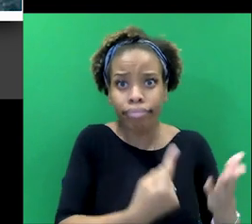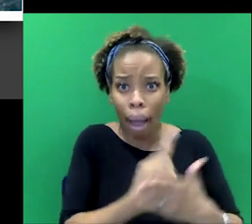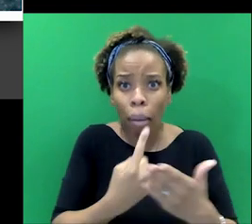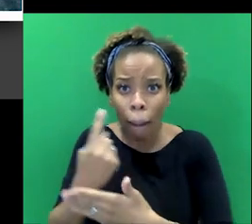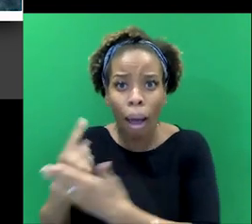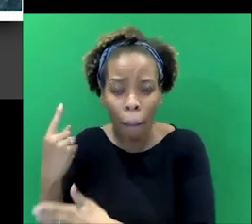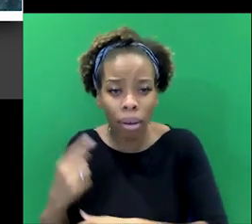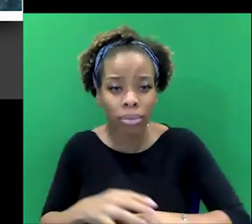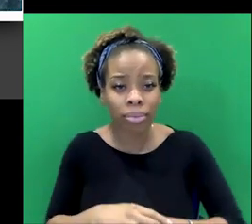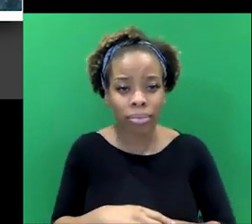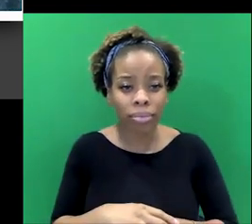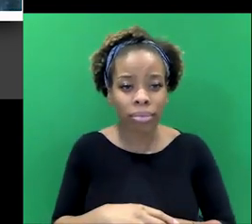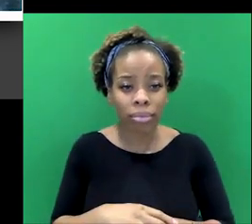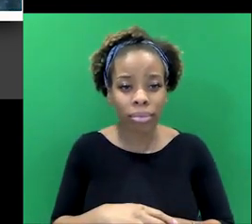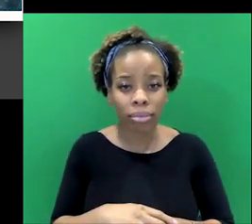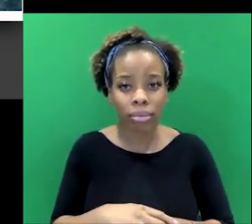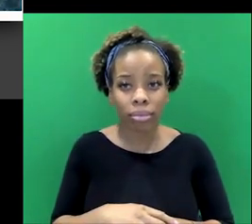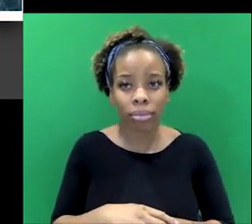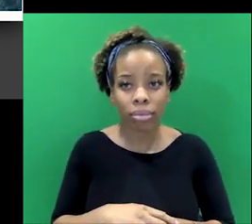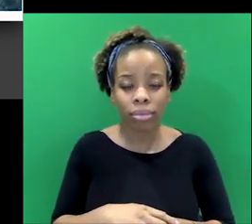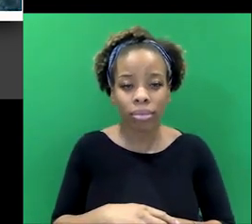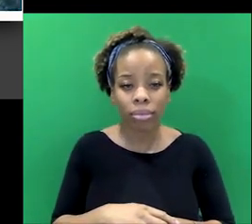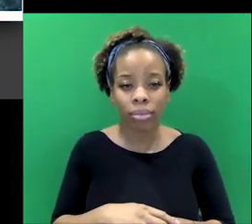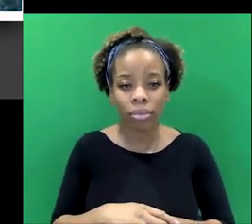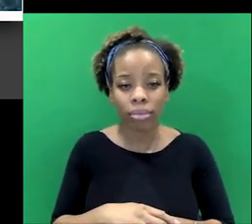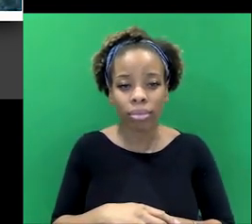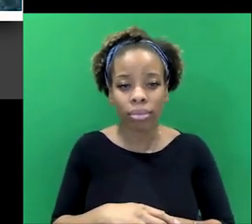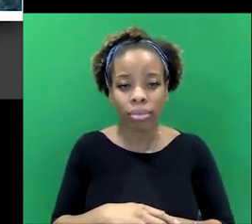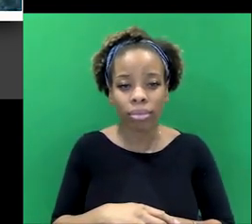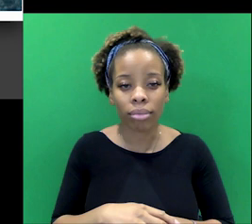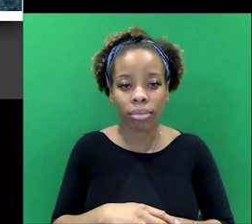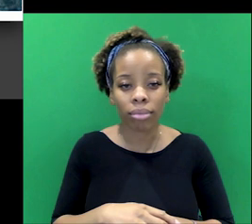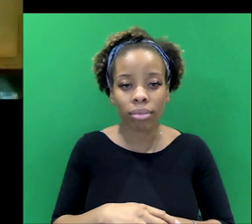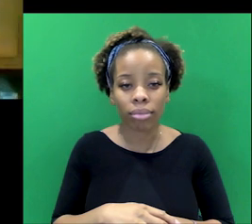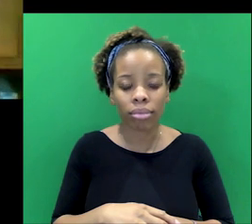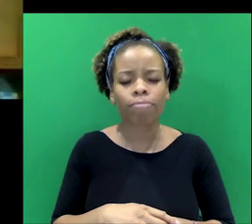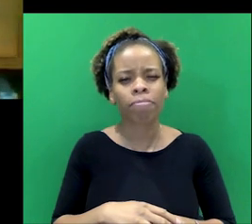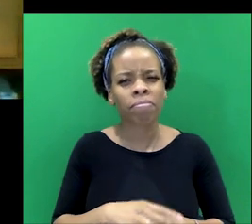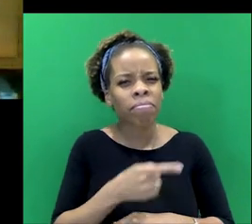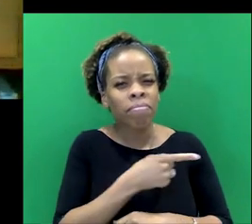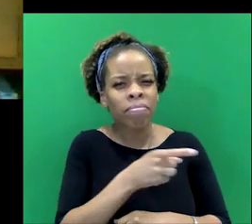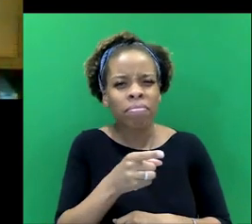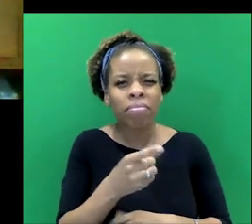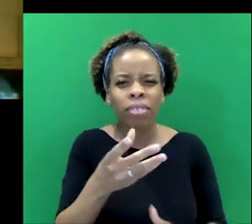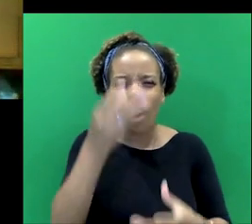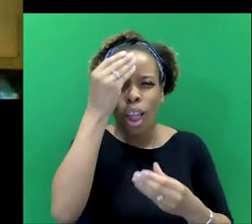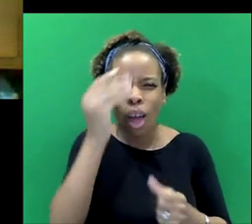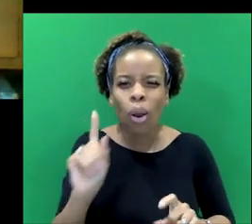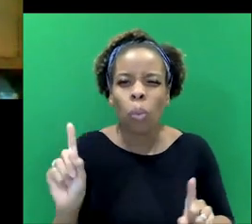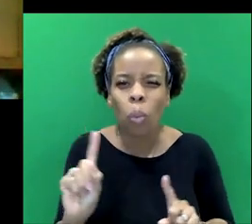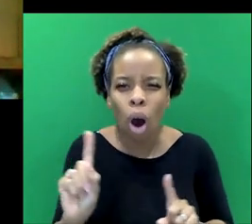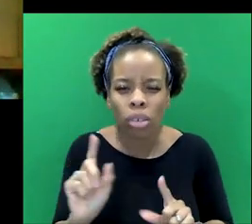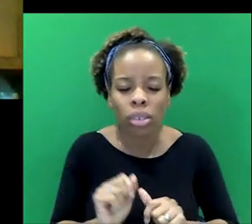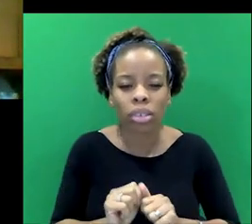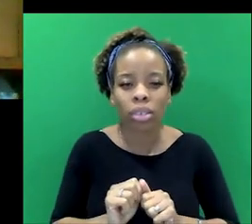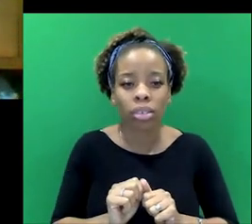Yeah, sadly not. I think what we're looking at here is the result